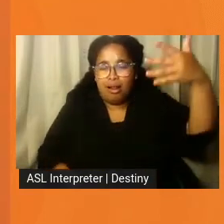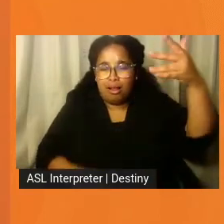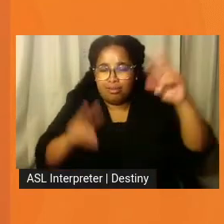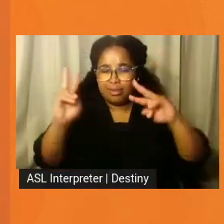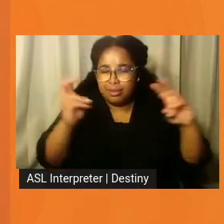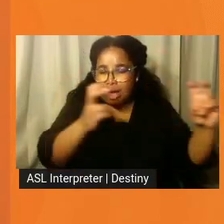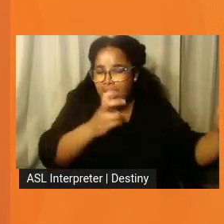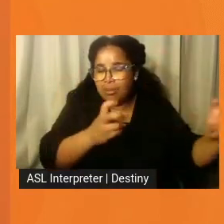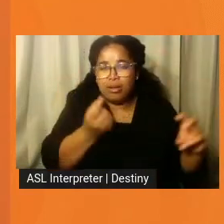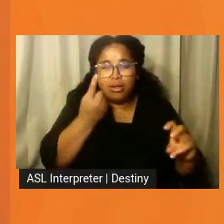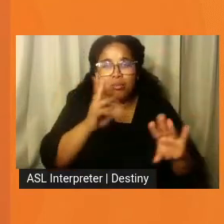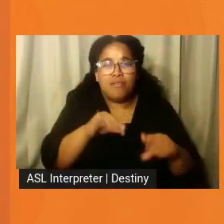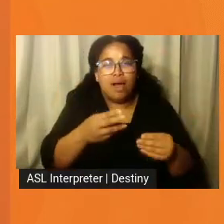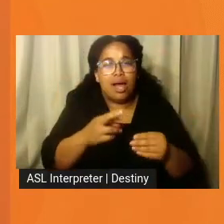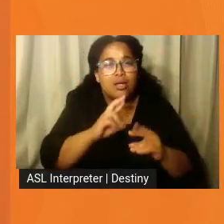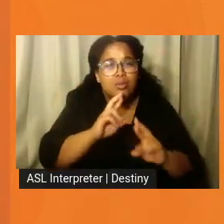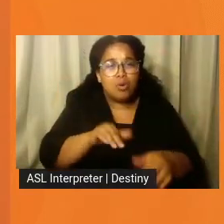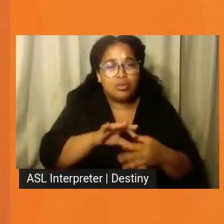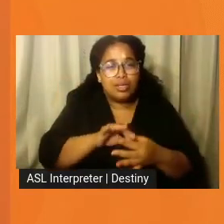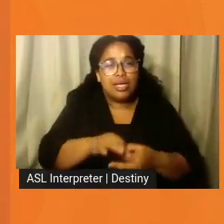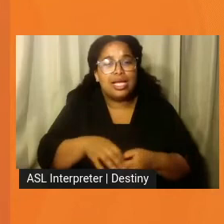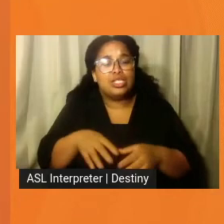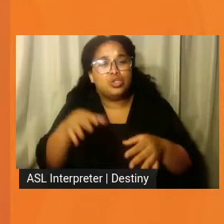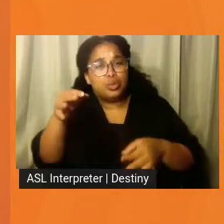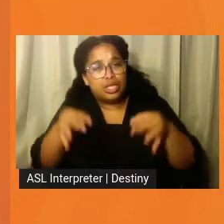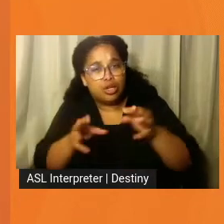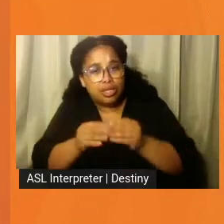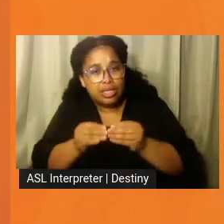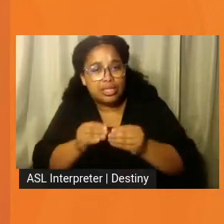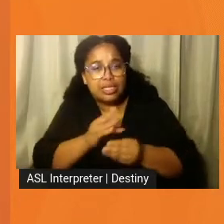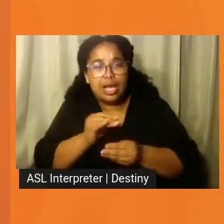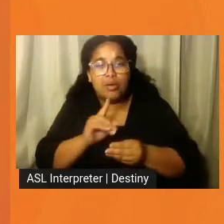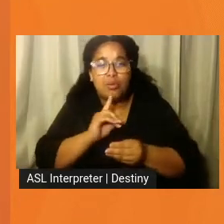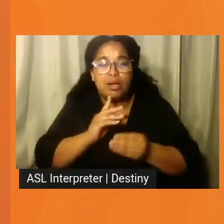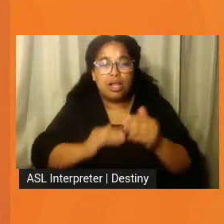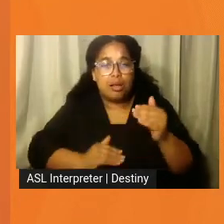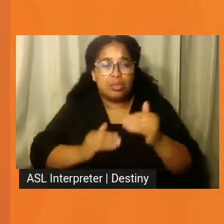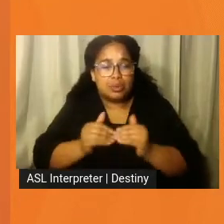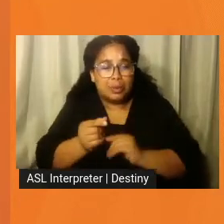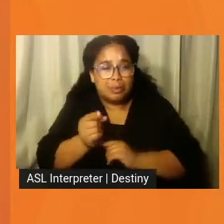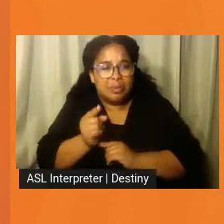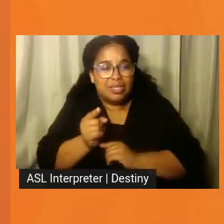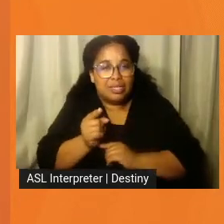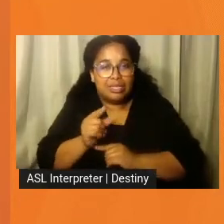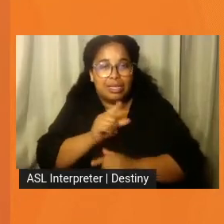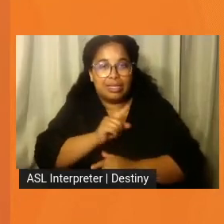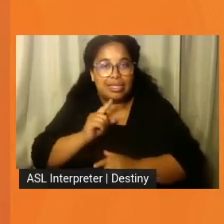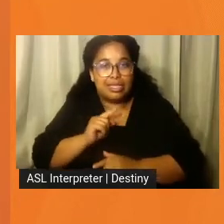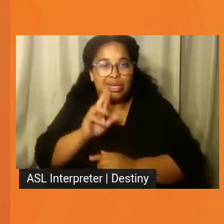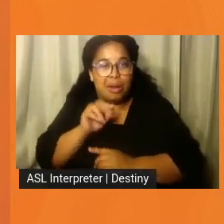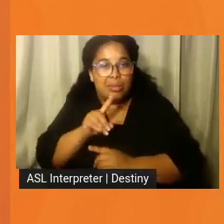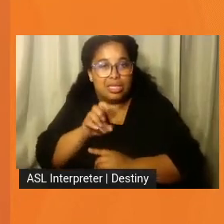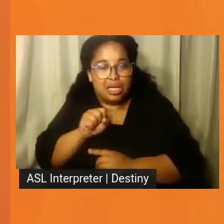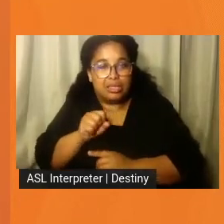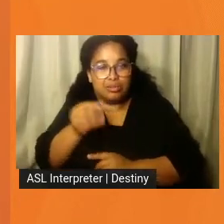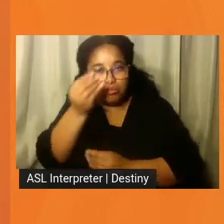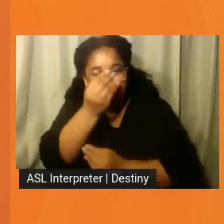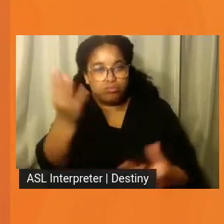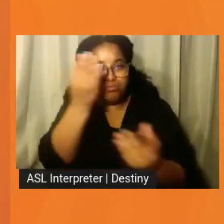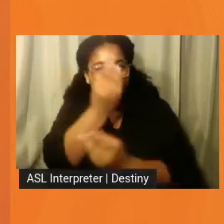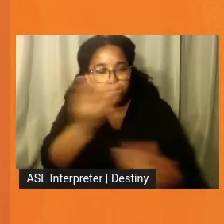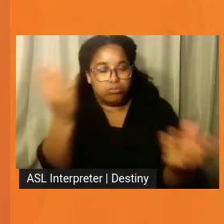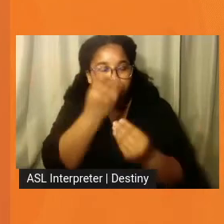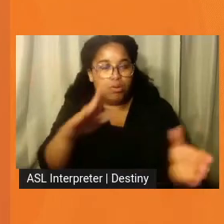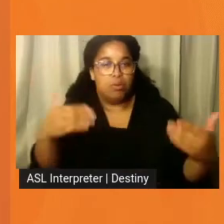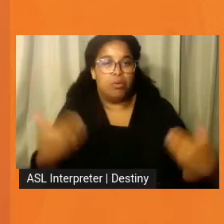provides reports on hearings, and really almost up-to-the-minute legislative updates. Marty's